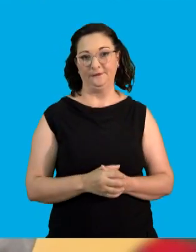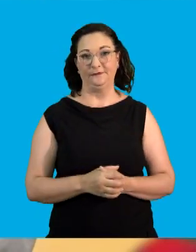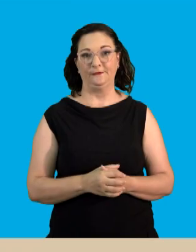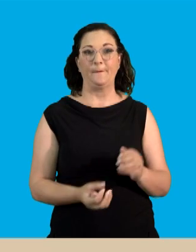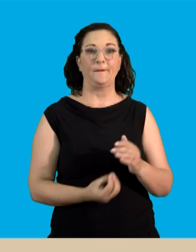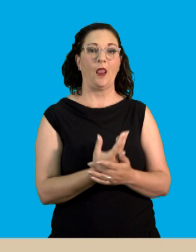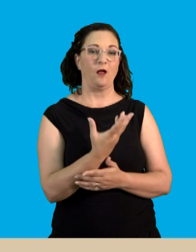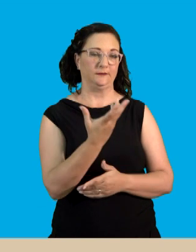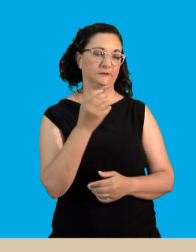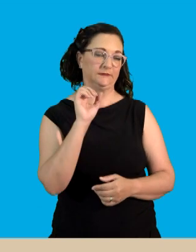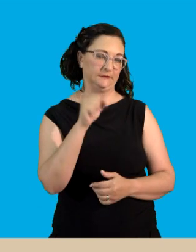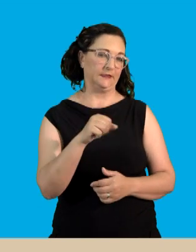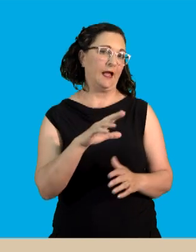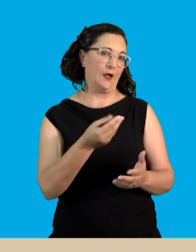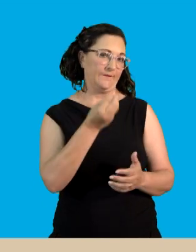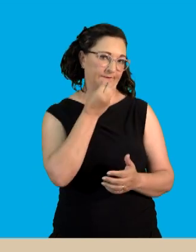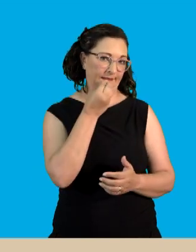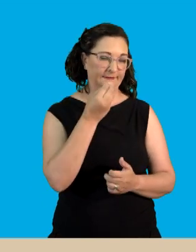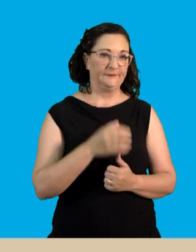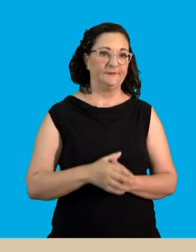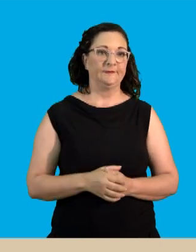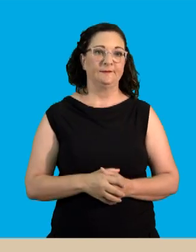on plants.